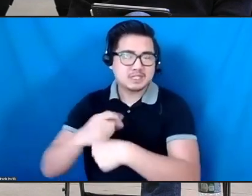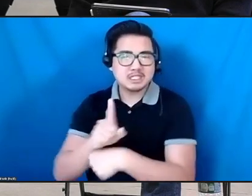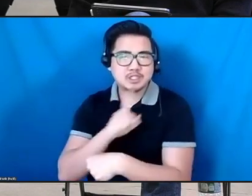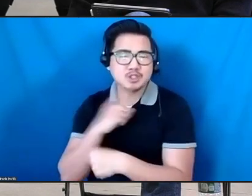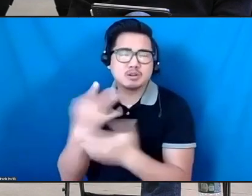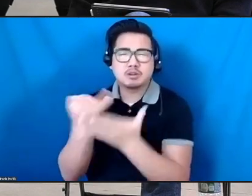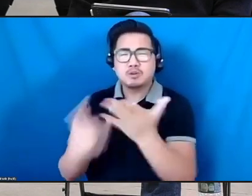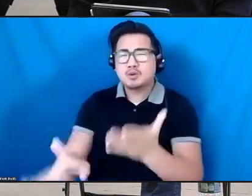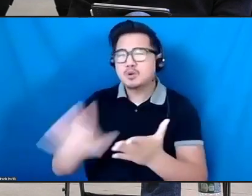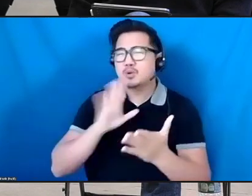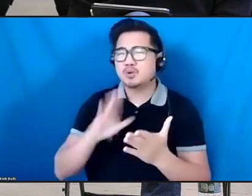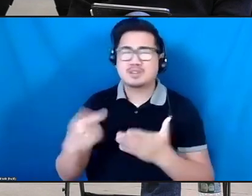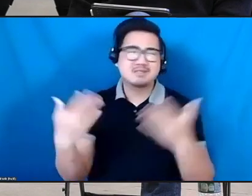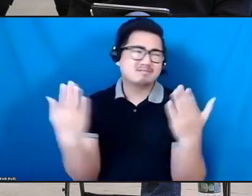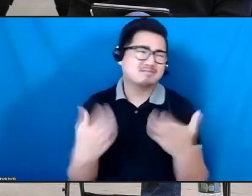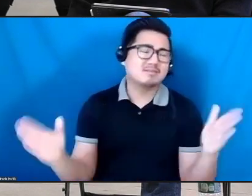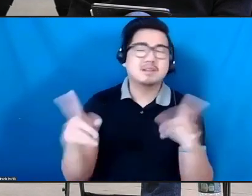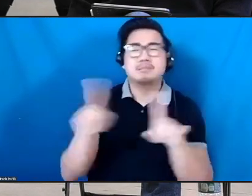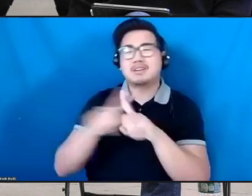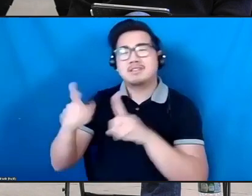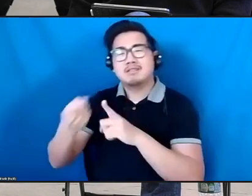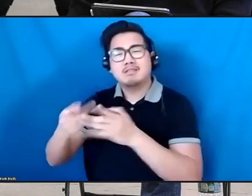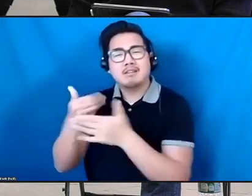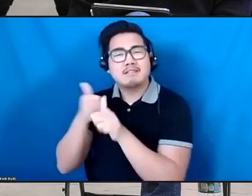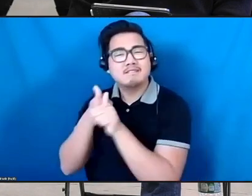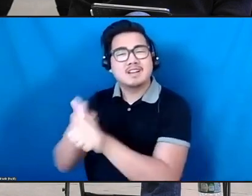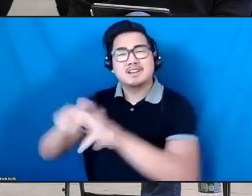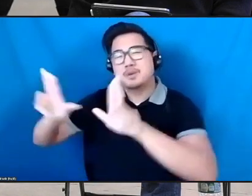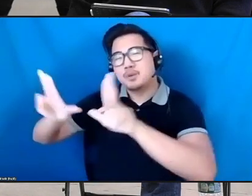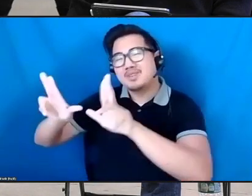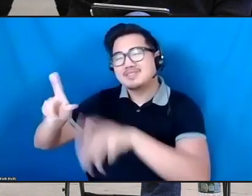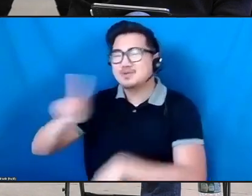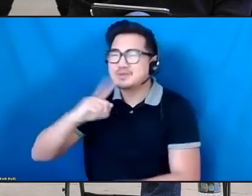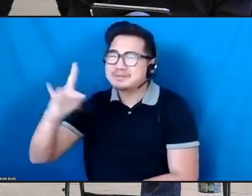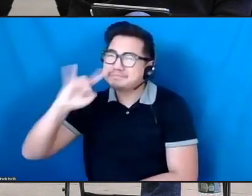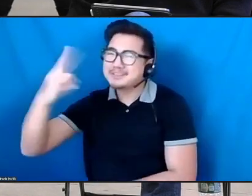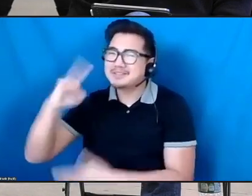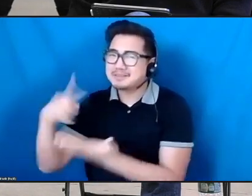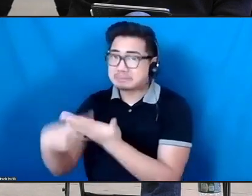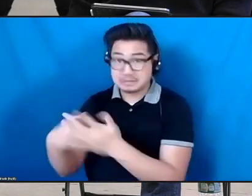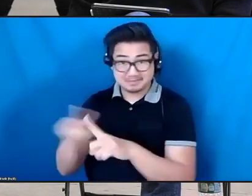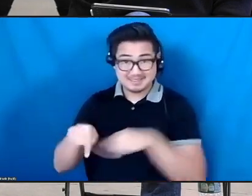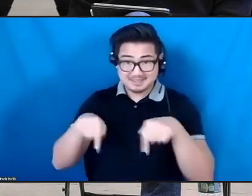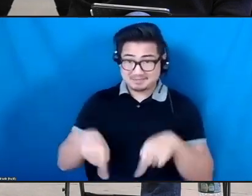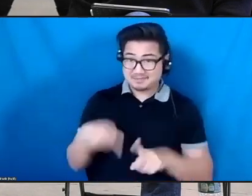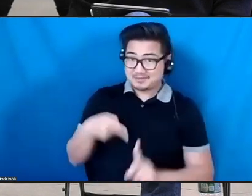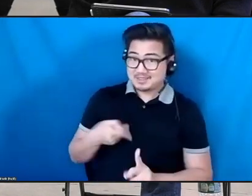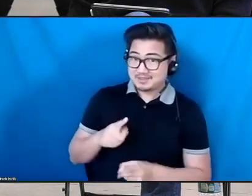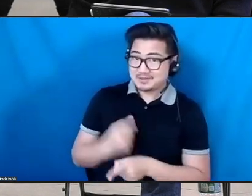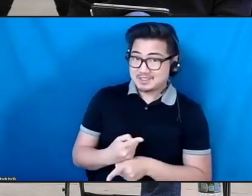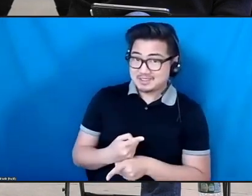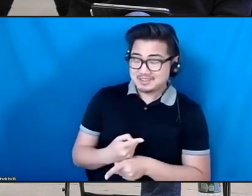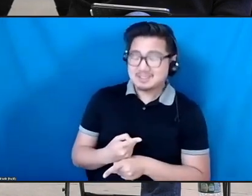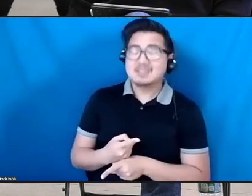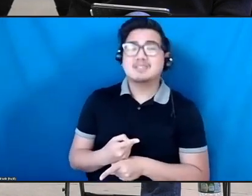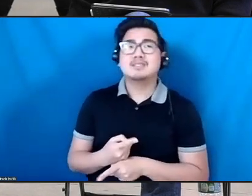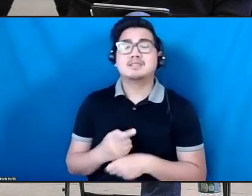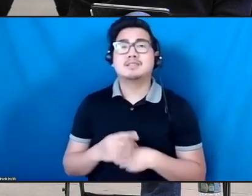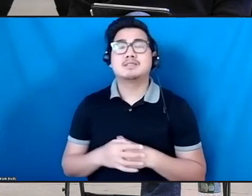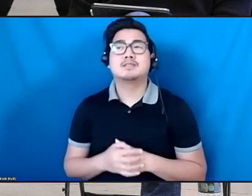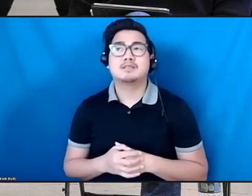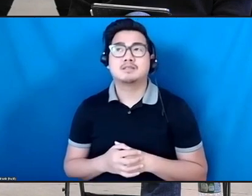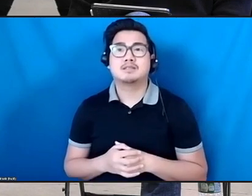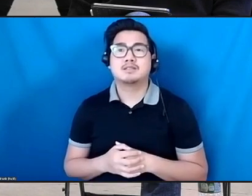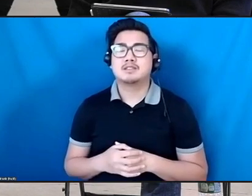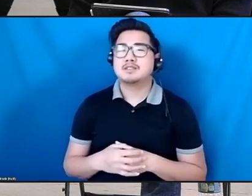union structures. I mean, those are the boring conversations, but that's the thing that we're doing, right? And so the thing that's been sort of going around my